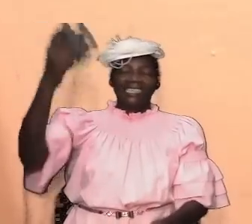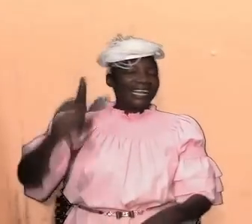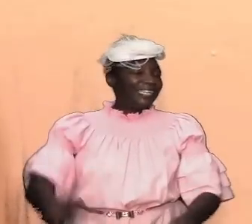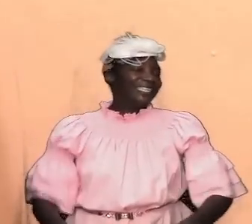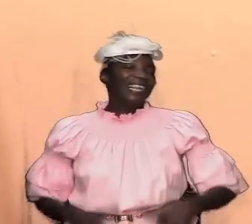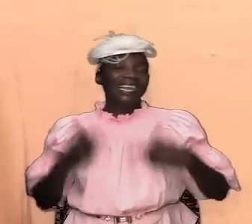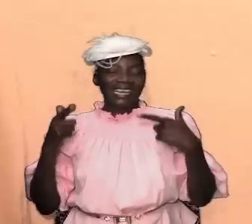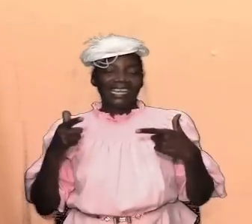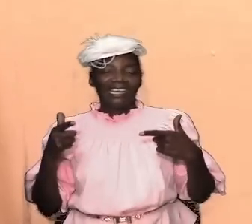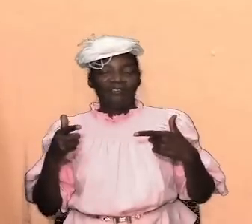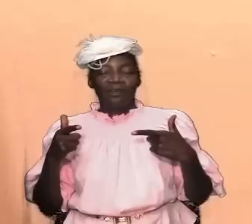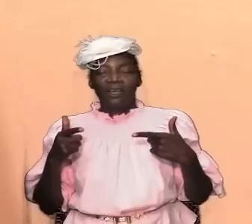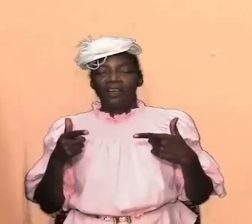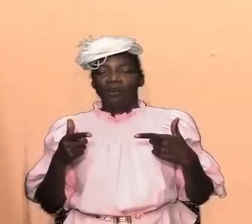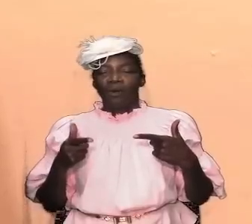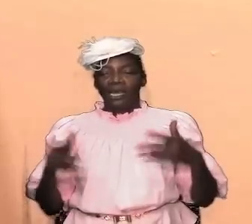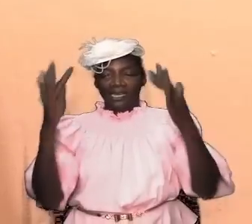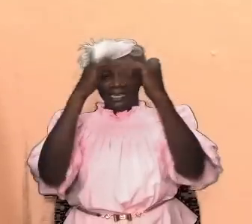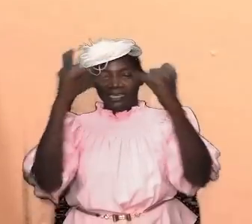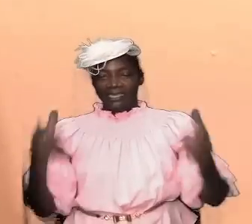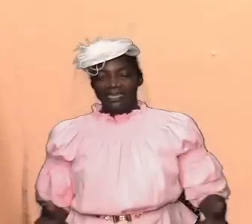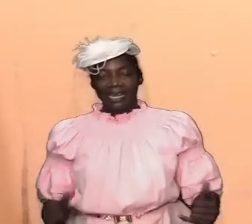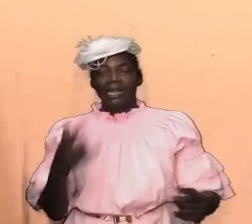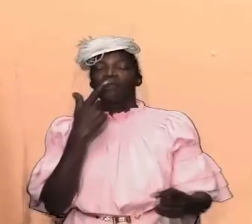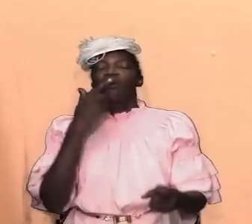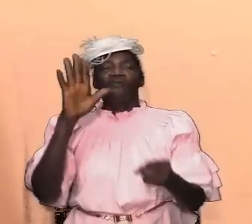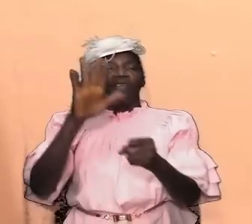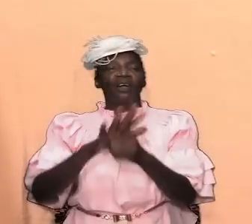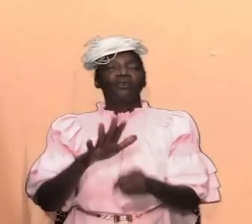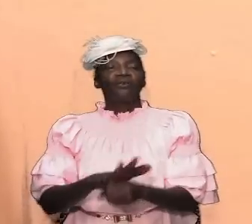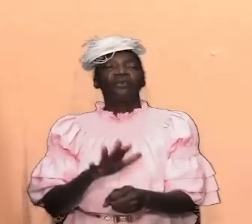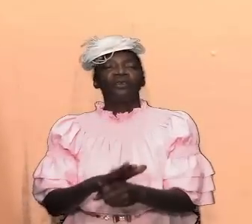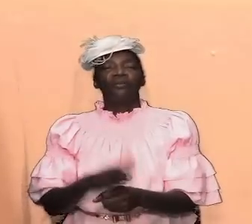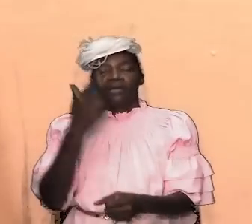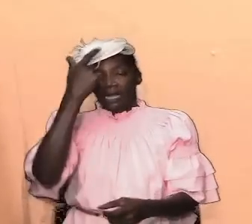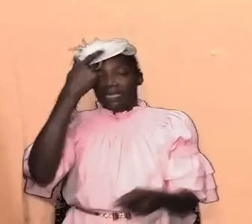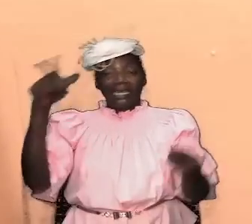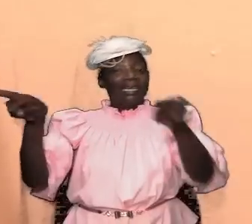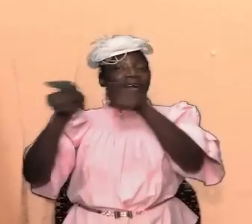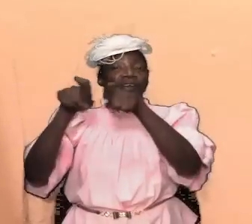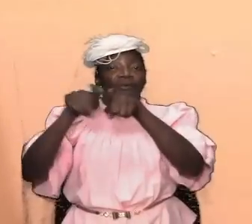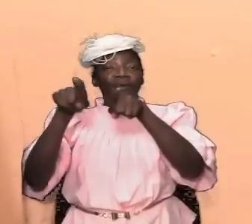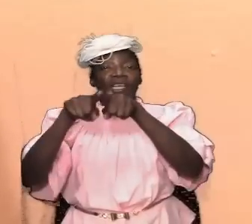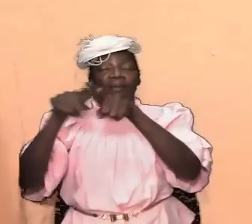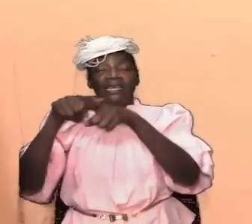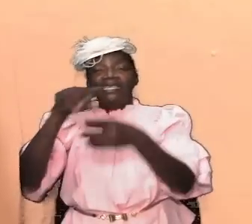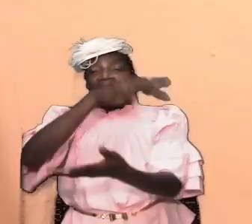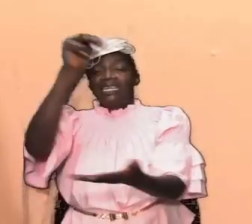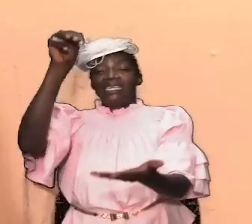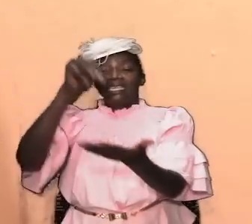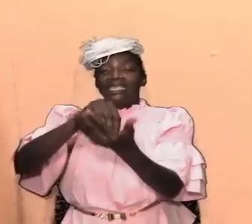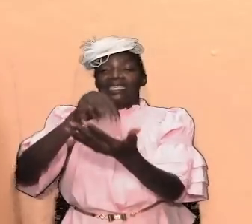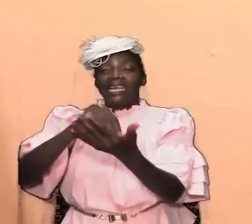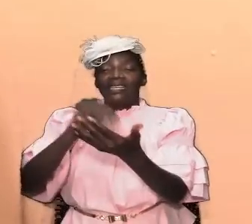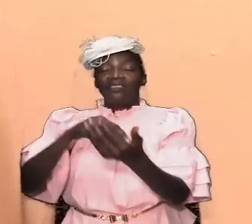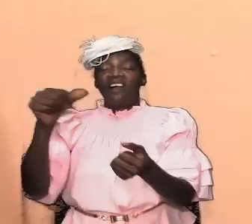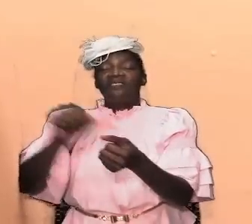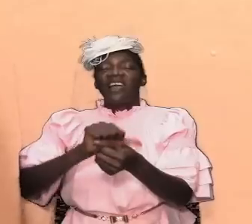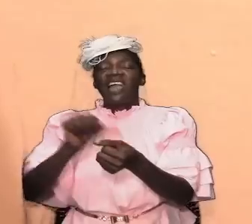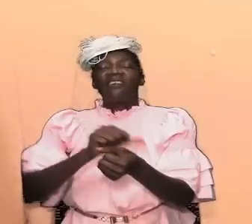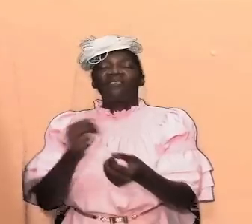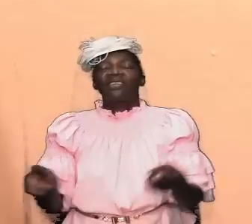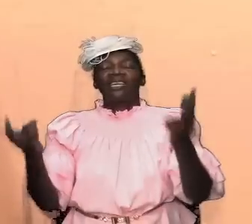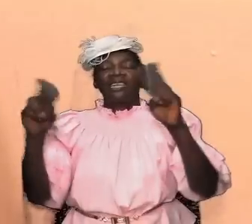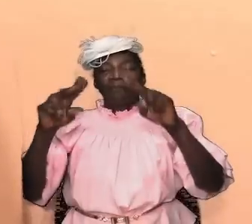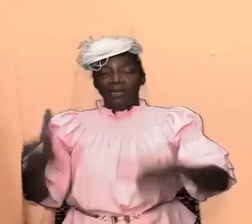way of the ark of the covenant he was at the center of everything that happened in the life